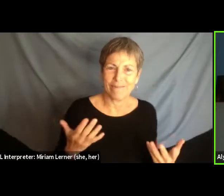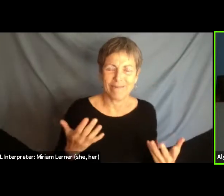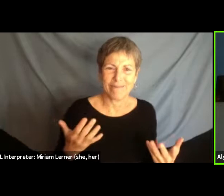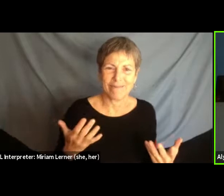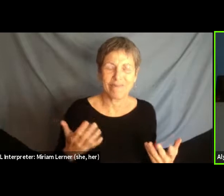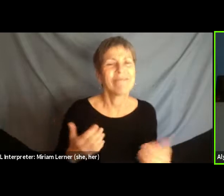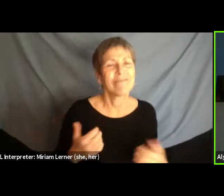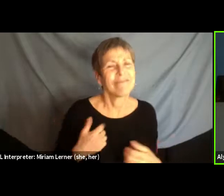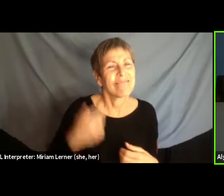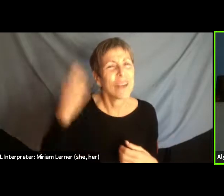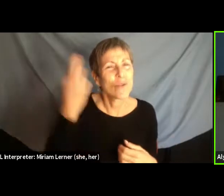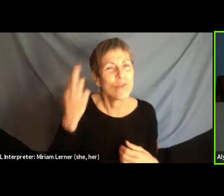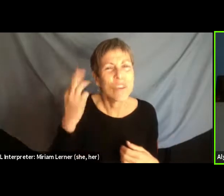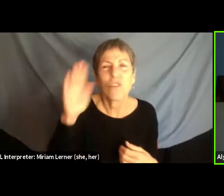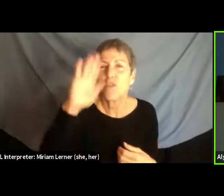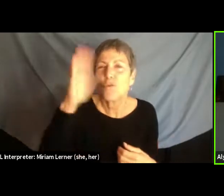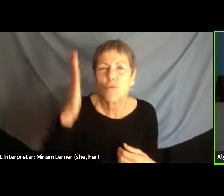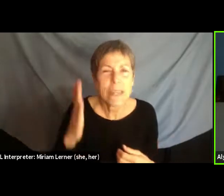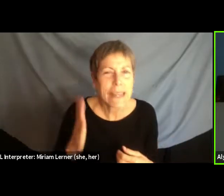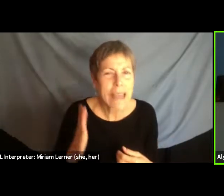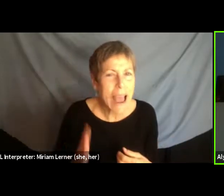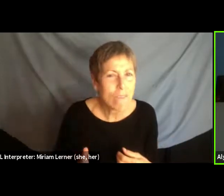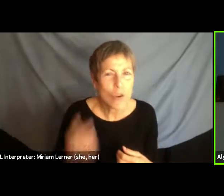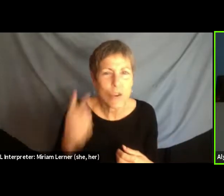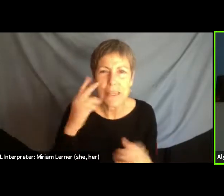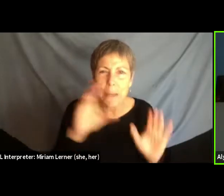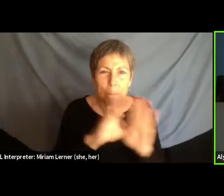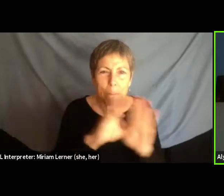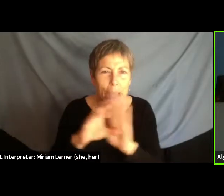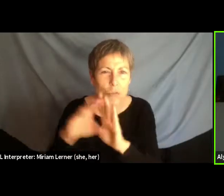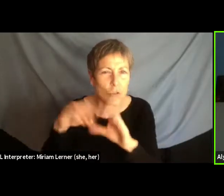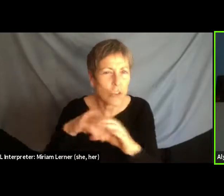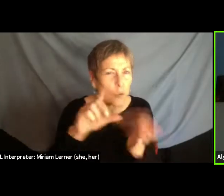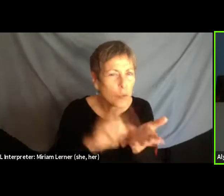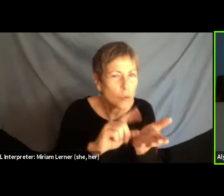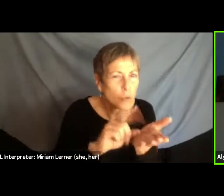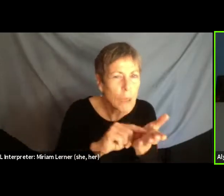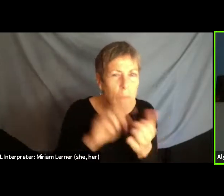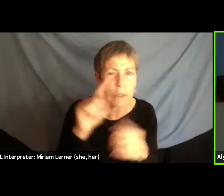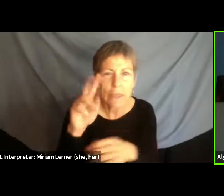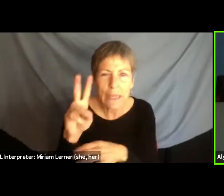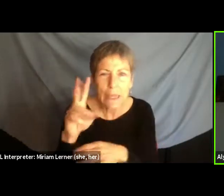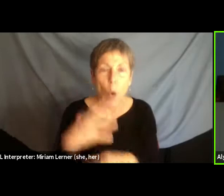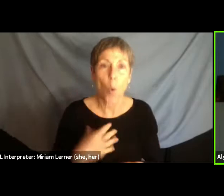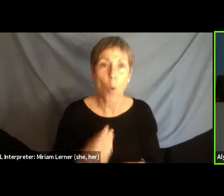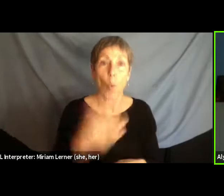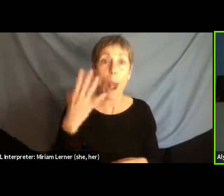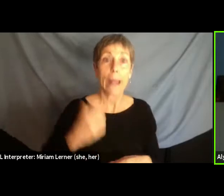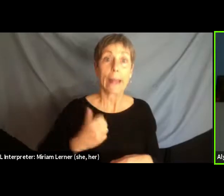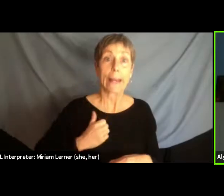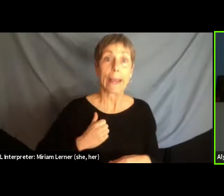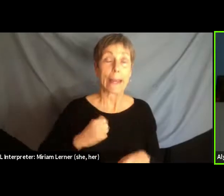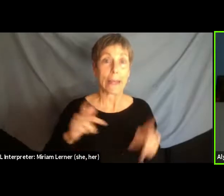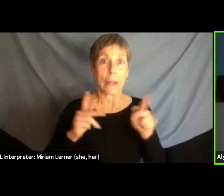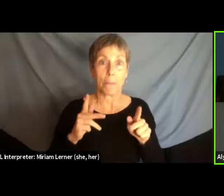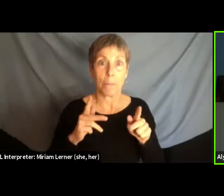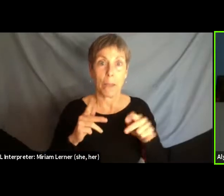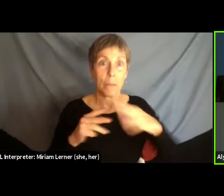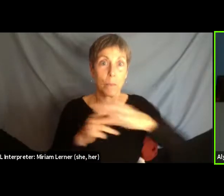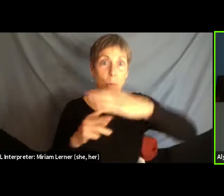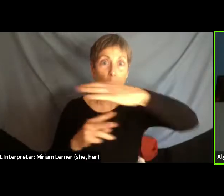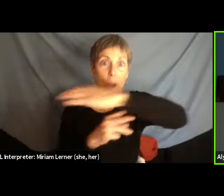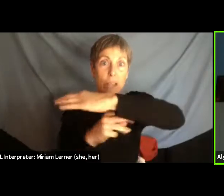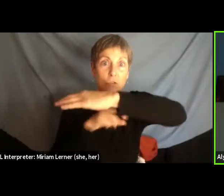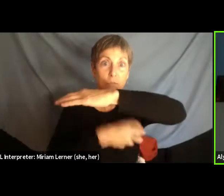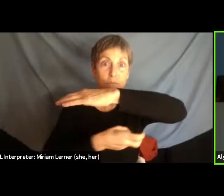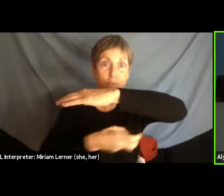reason why you're never going to see images of like, you know, white Canadians pooling under a bridge somewhere like